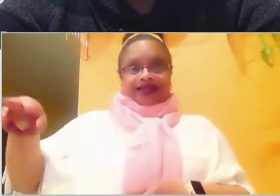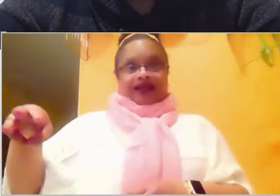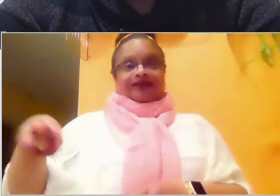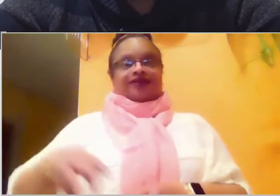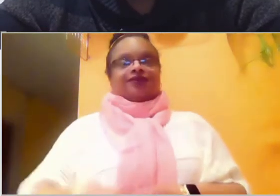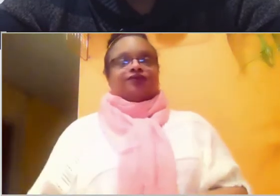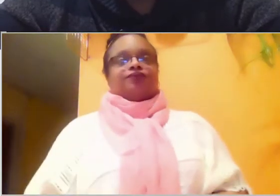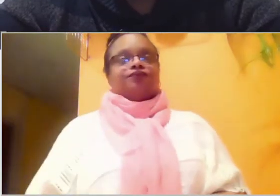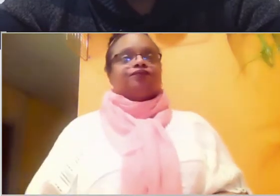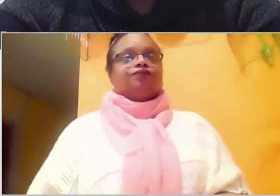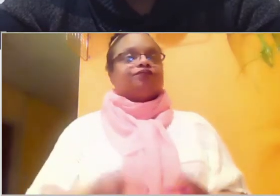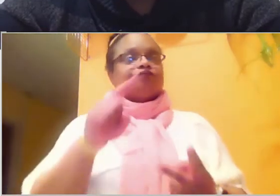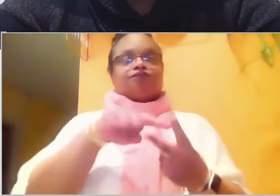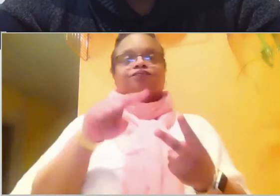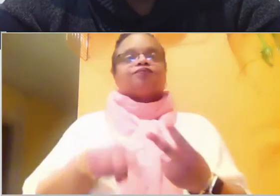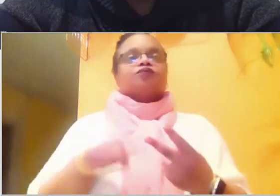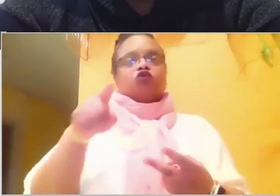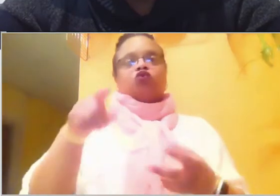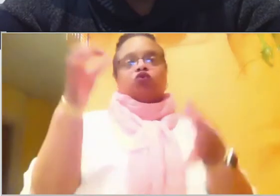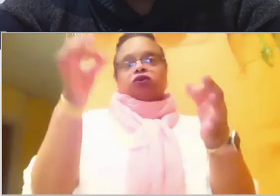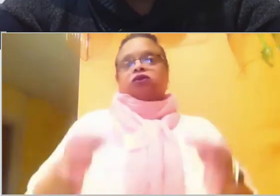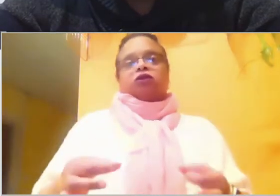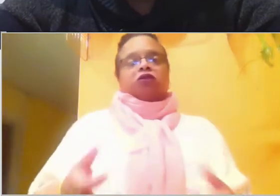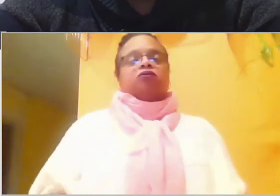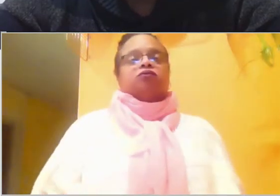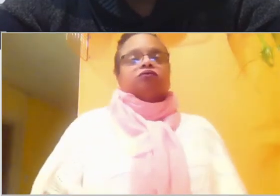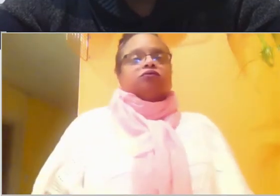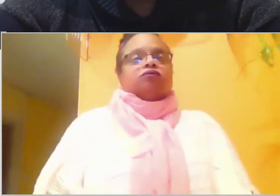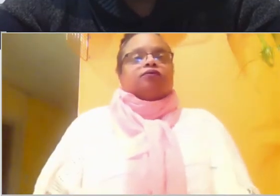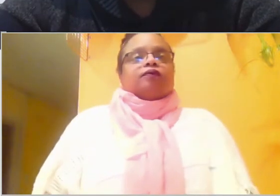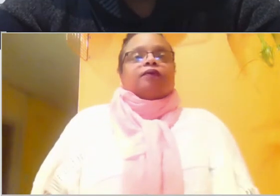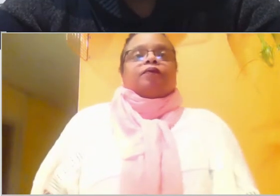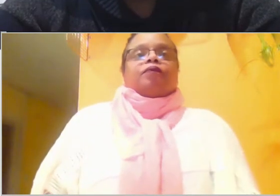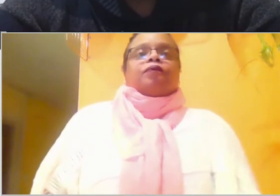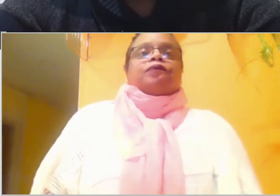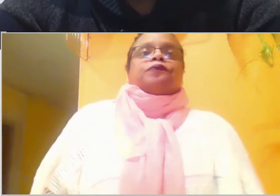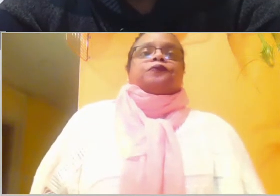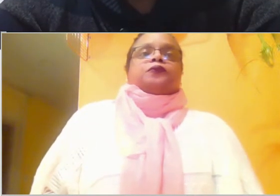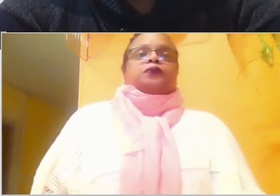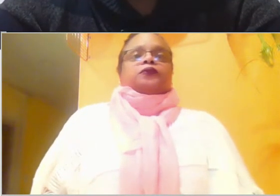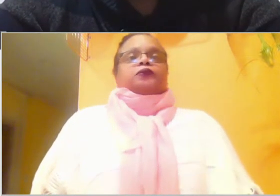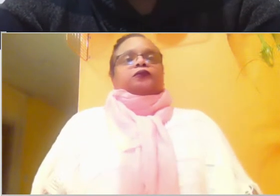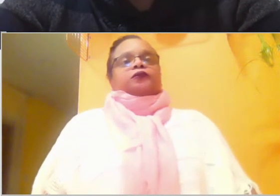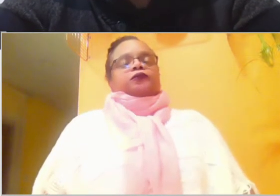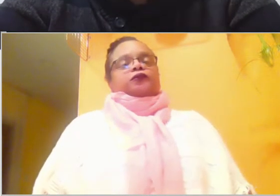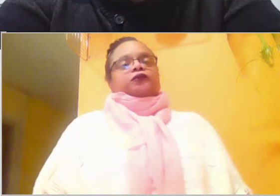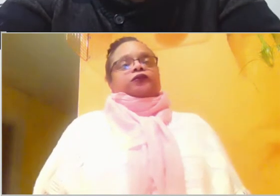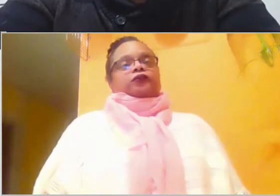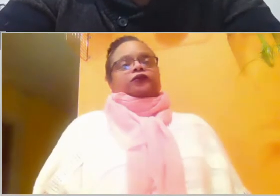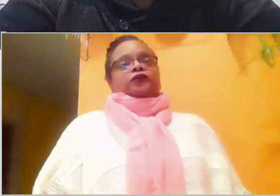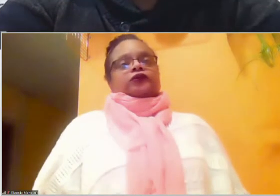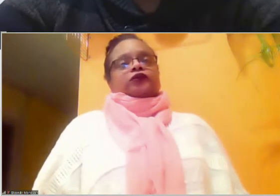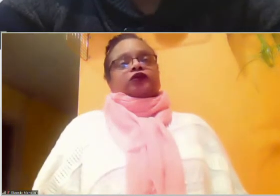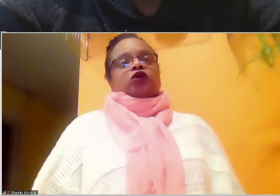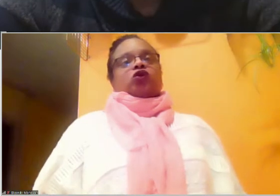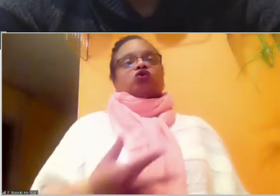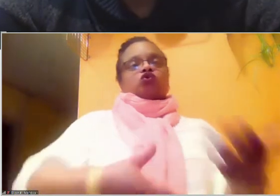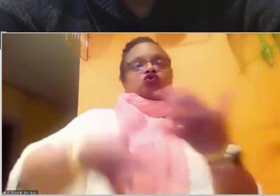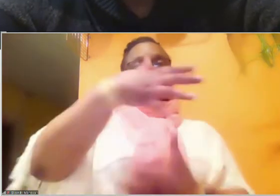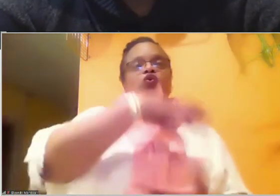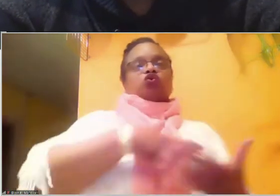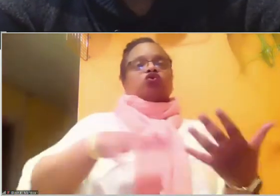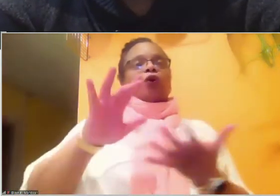the Saturday prior to Sunday at 12 p.m. We are still continuing to